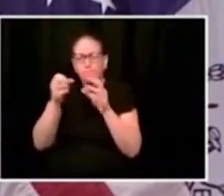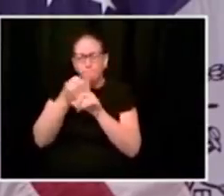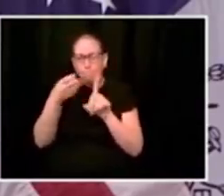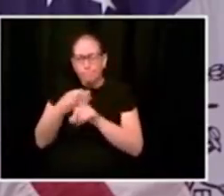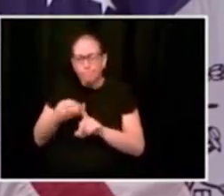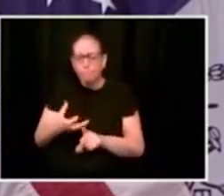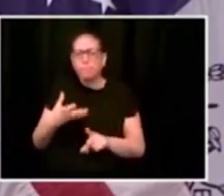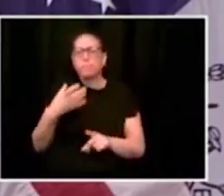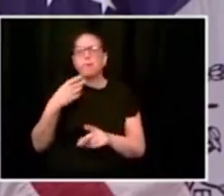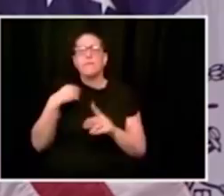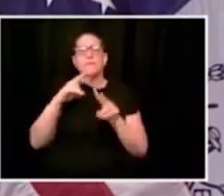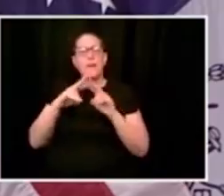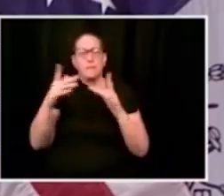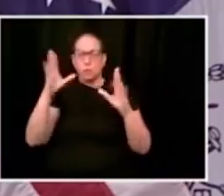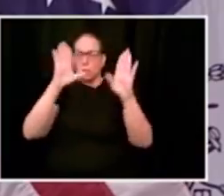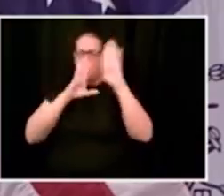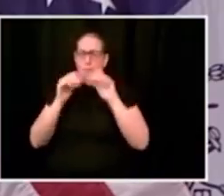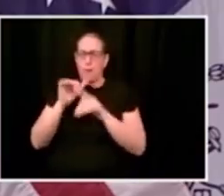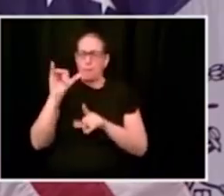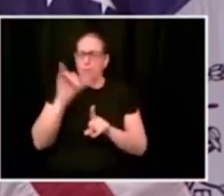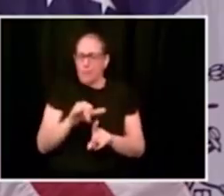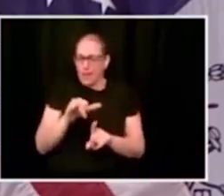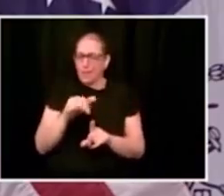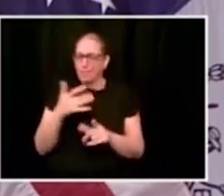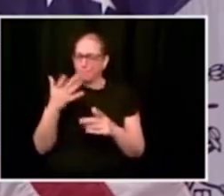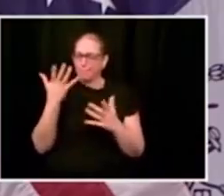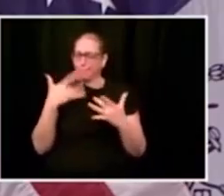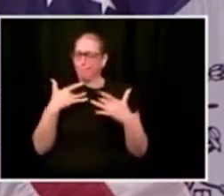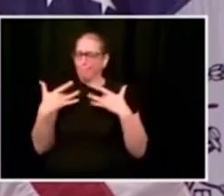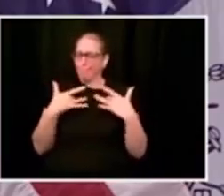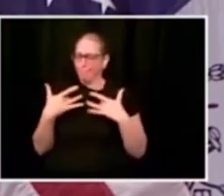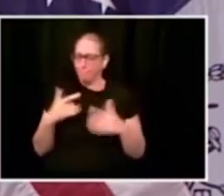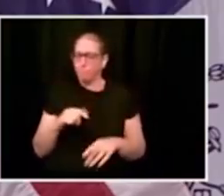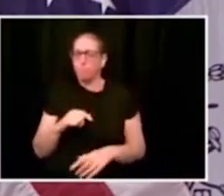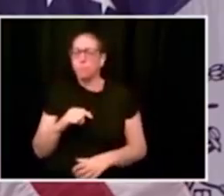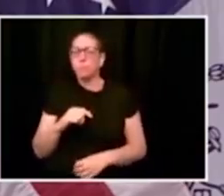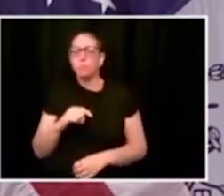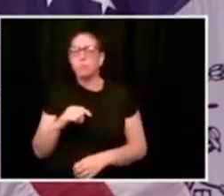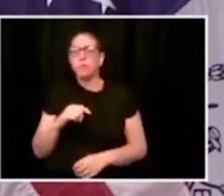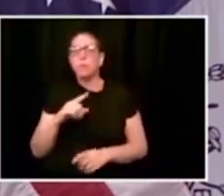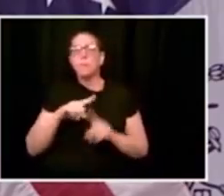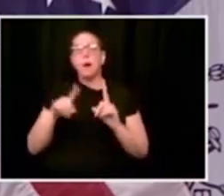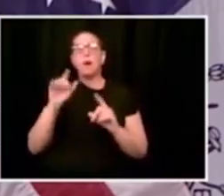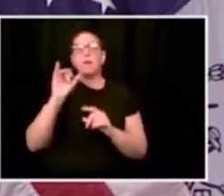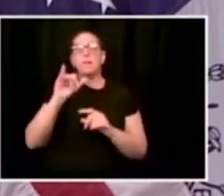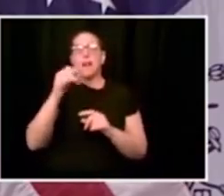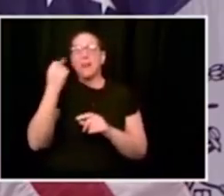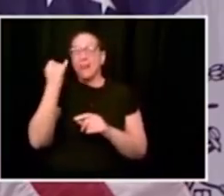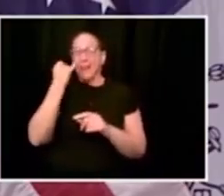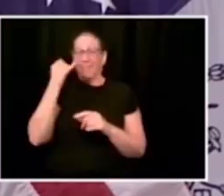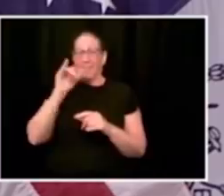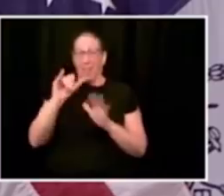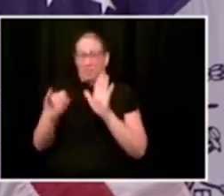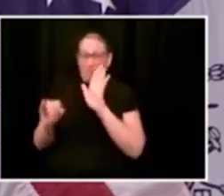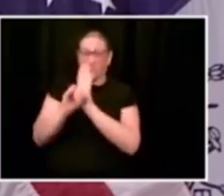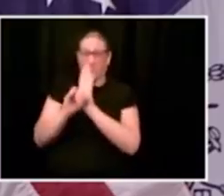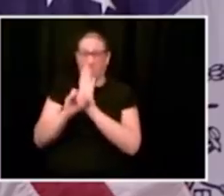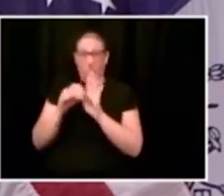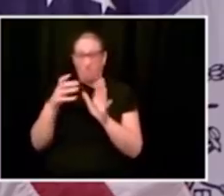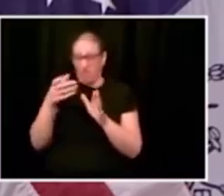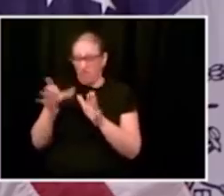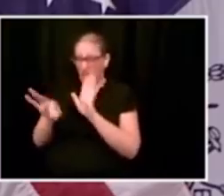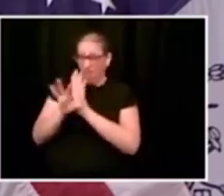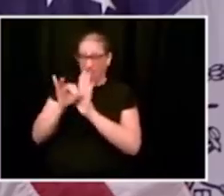to remind everyone this is the kind of situation that, if it's seen and acted on quickly, can be